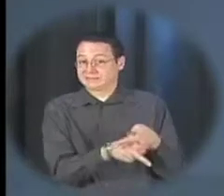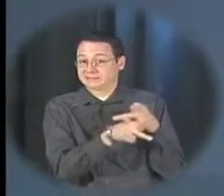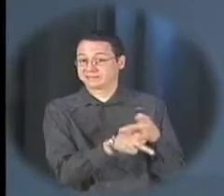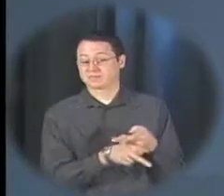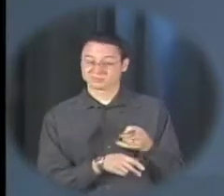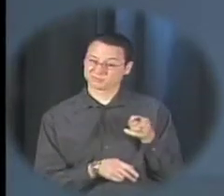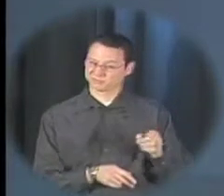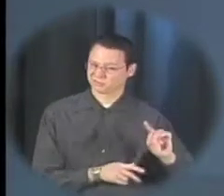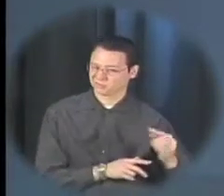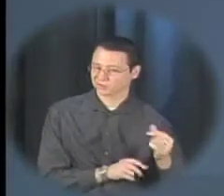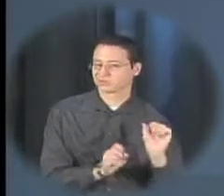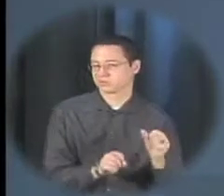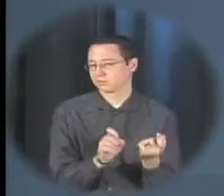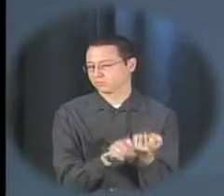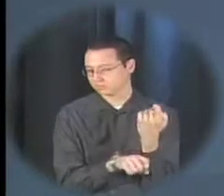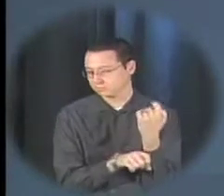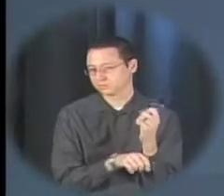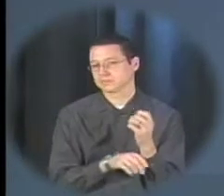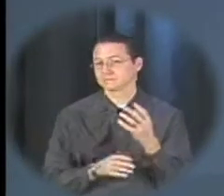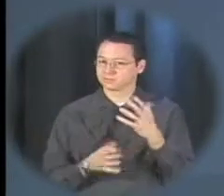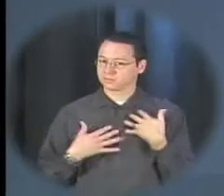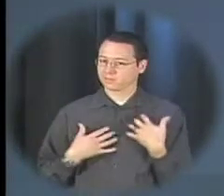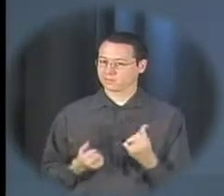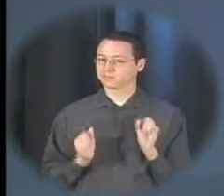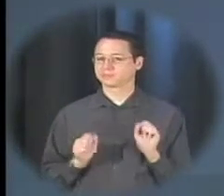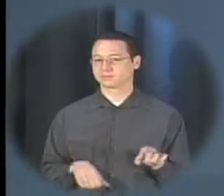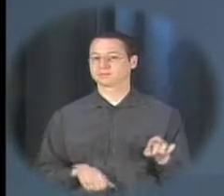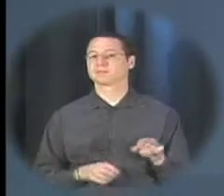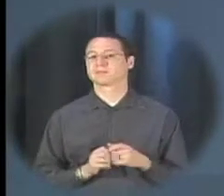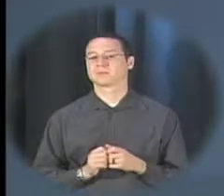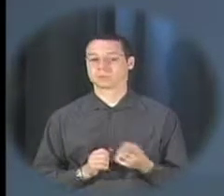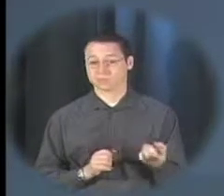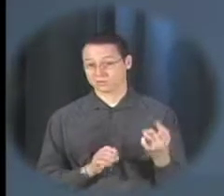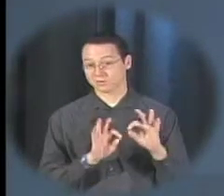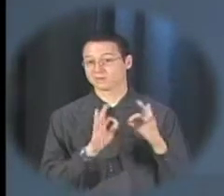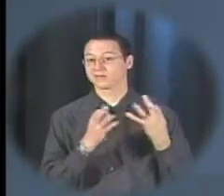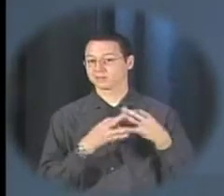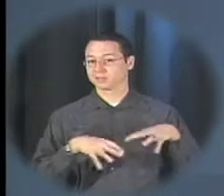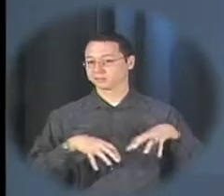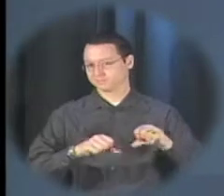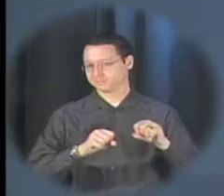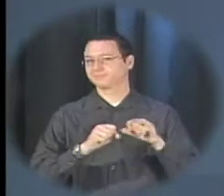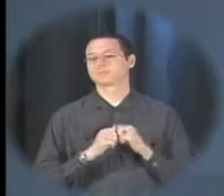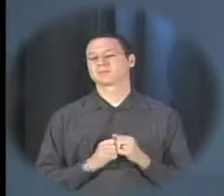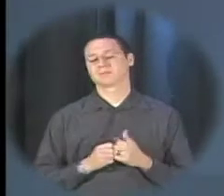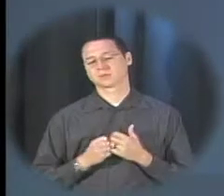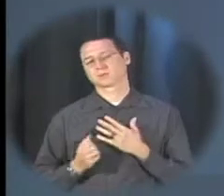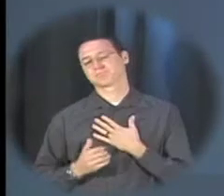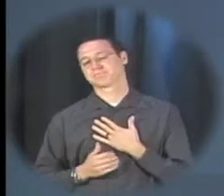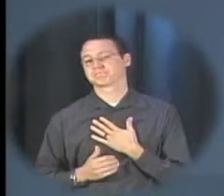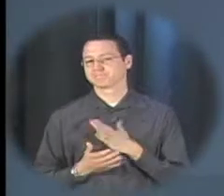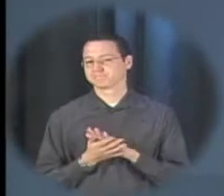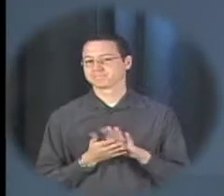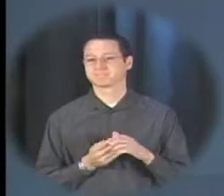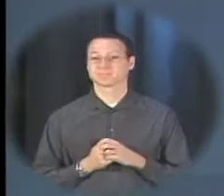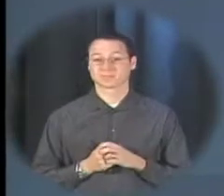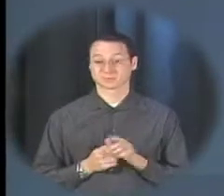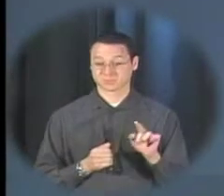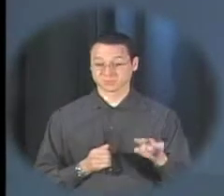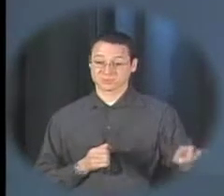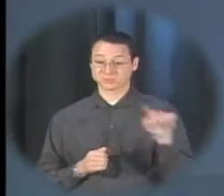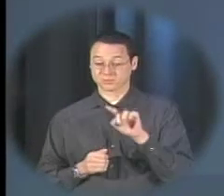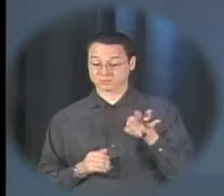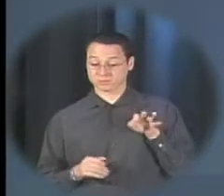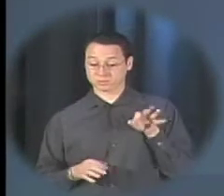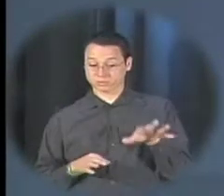and beat the disease she is now adopted and isn't one of the loving homes a pup could ask for your donations and collections